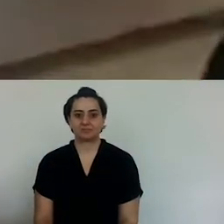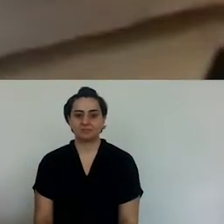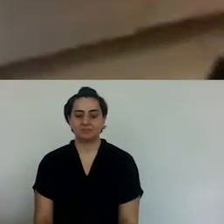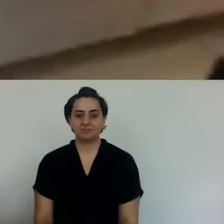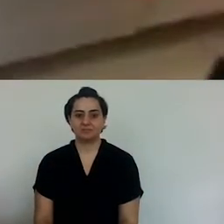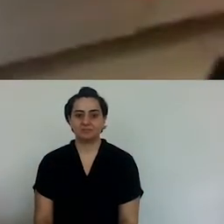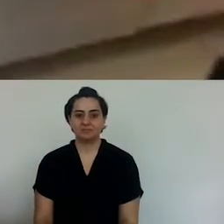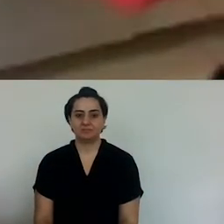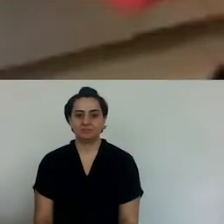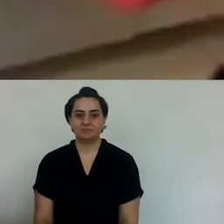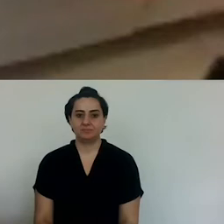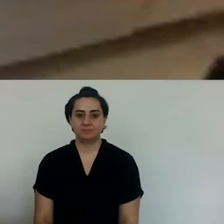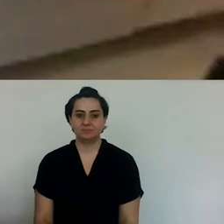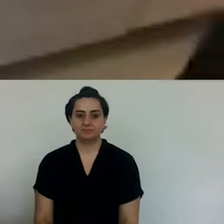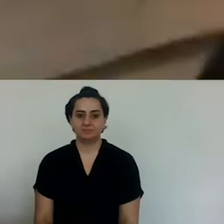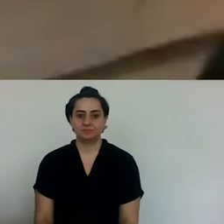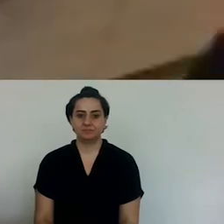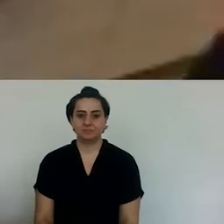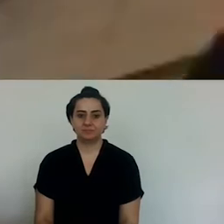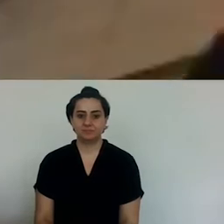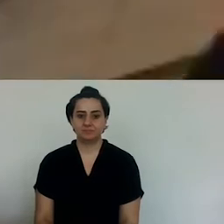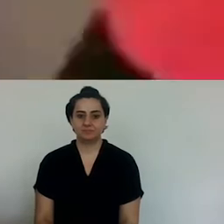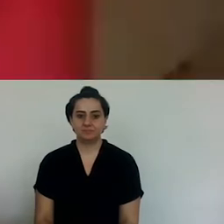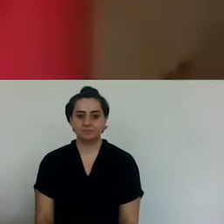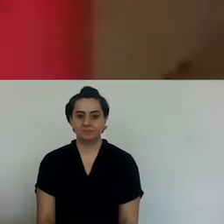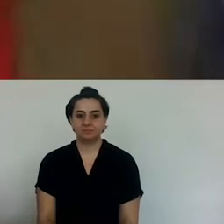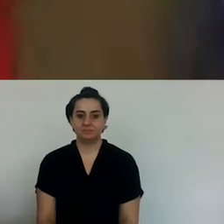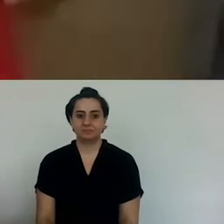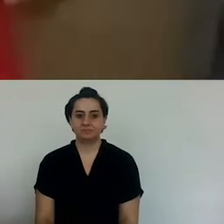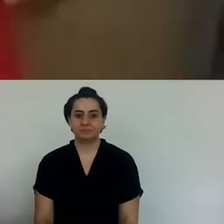I will start heating the oven.